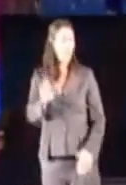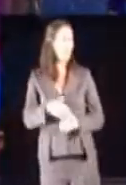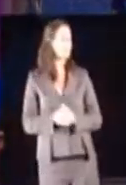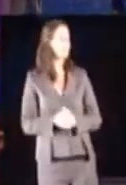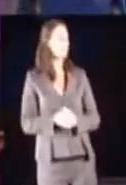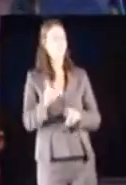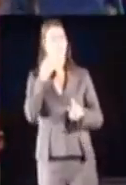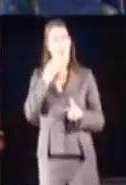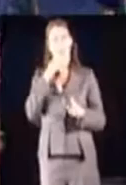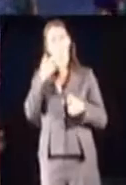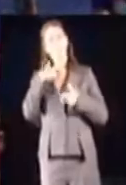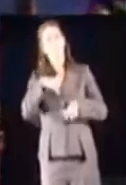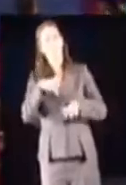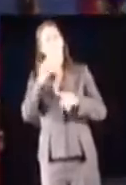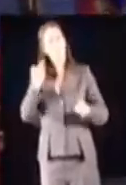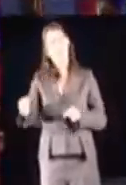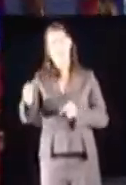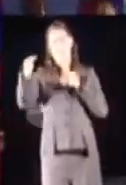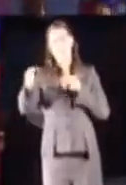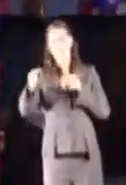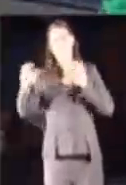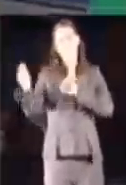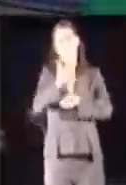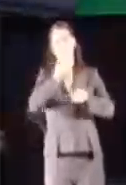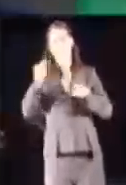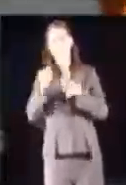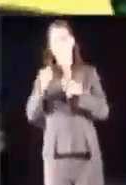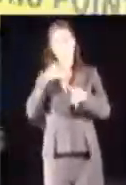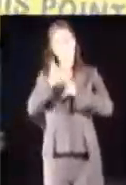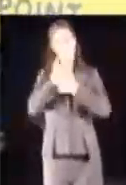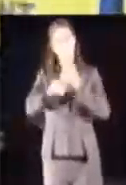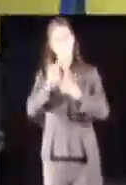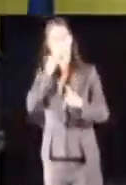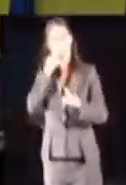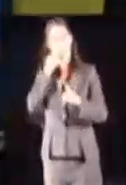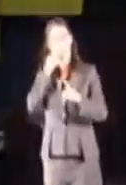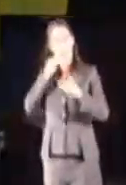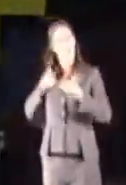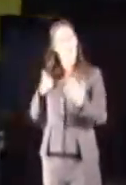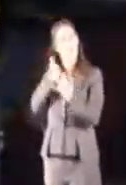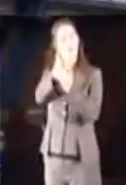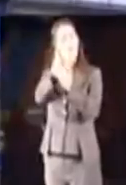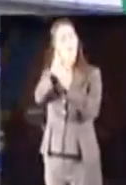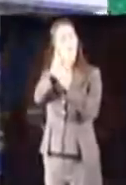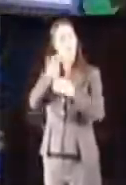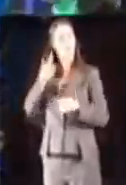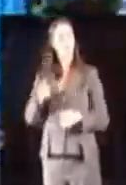I consider it a challenge to the Holy One Ring. And I'm going to lose.